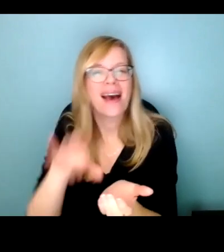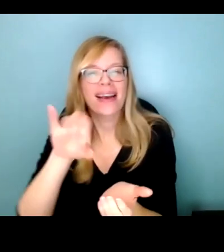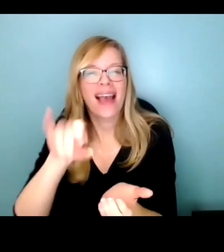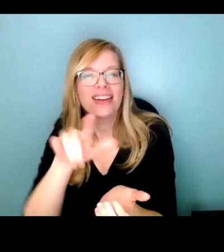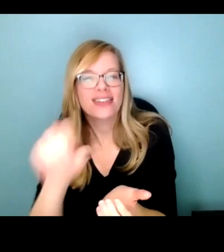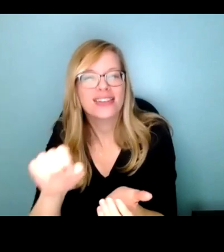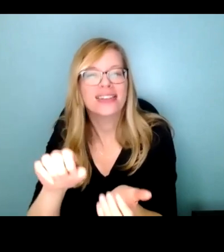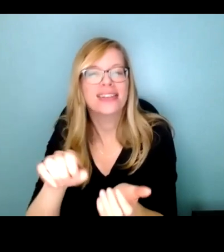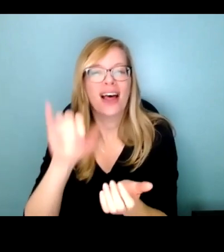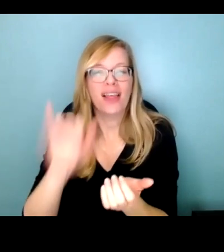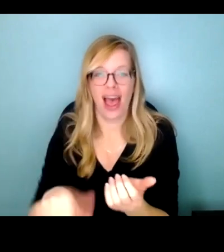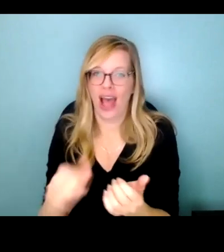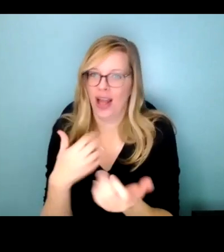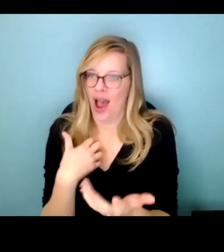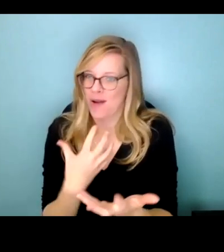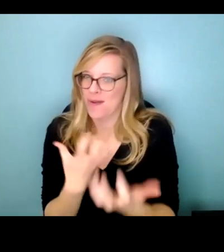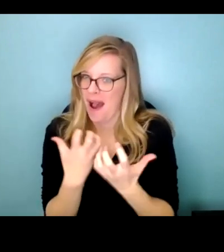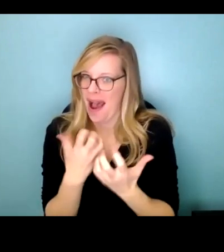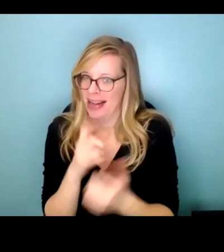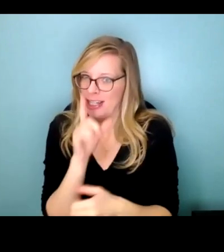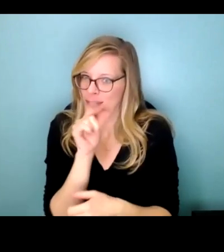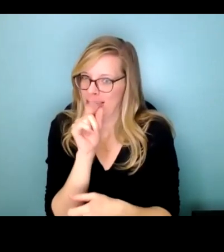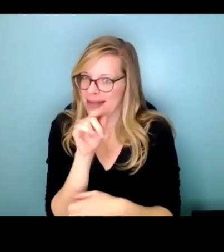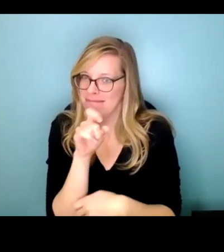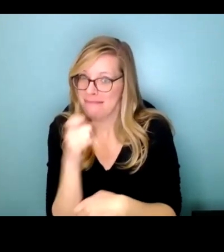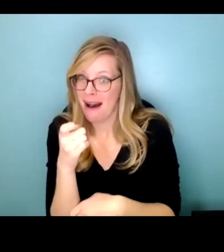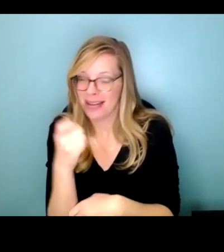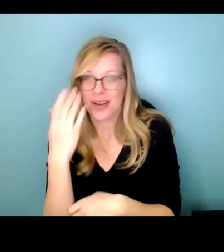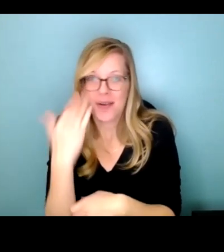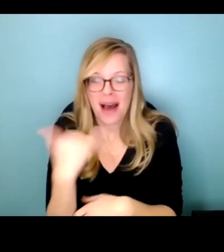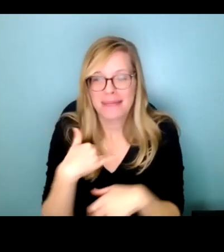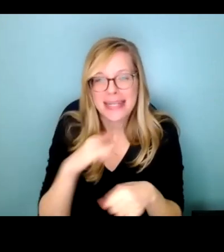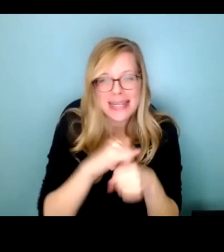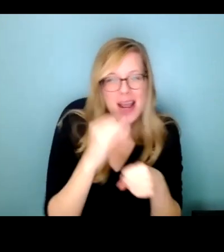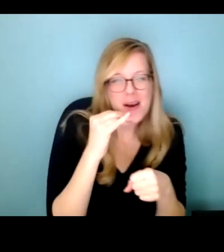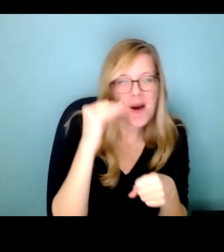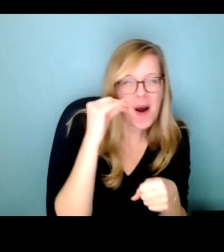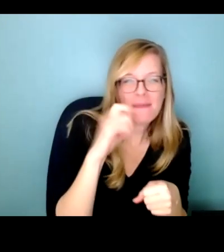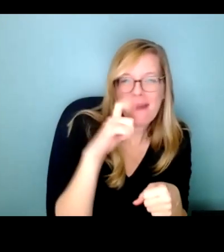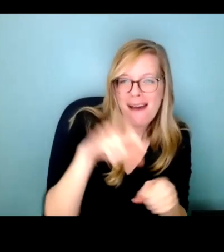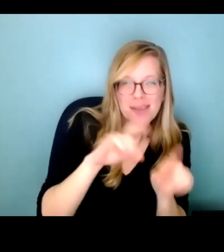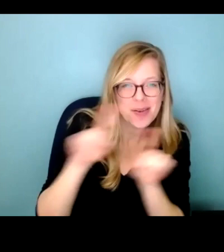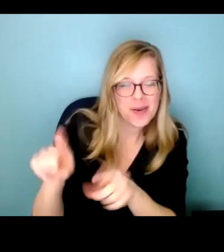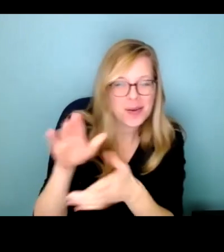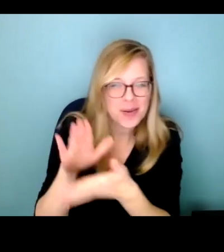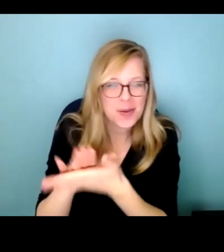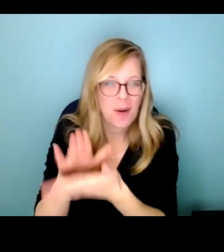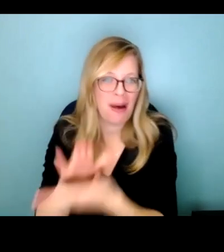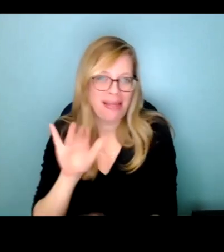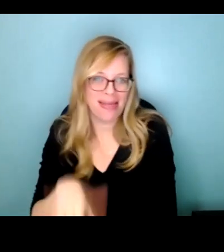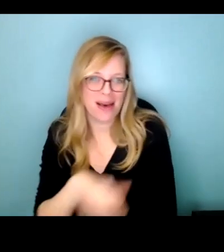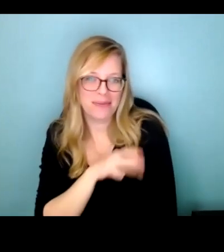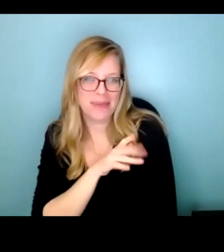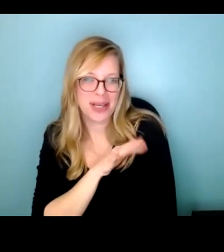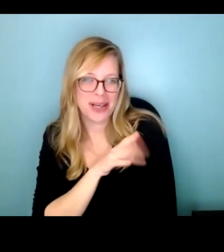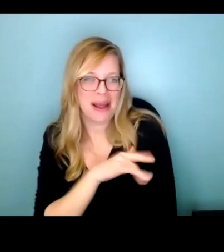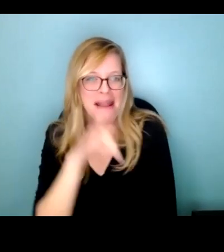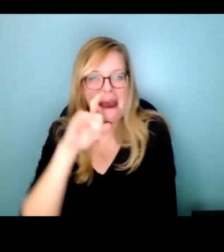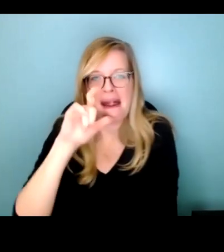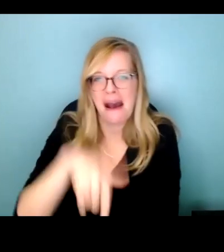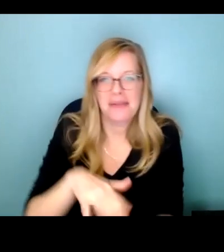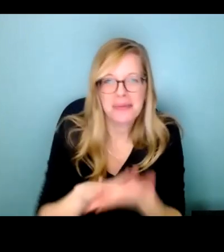pox so you could stay home from school wouldn't that be cool you wouldn't have to get him when you're older